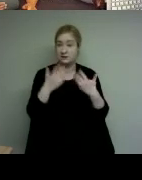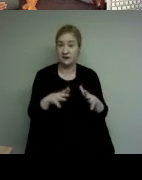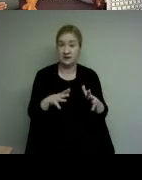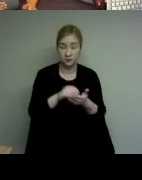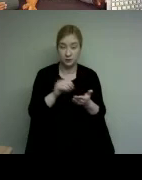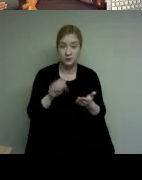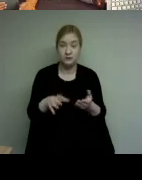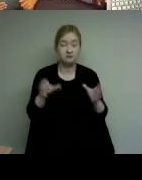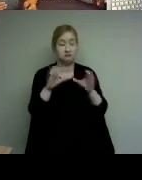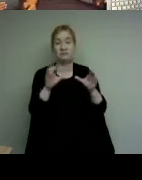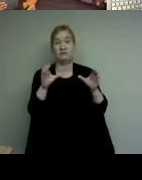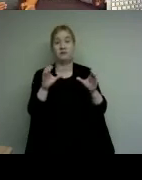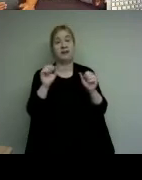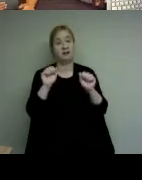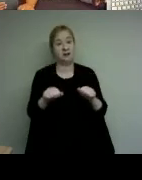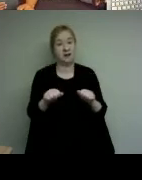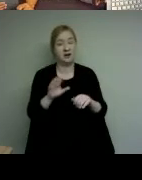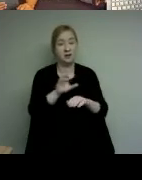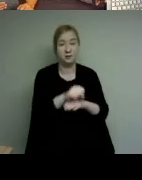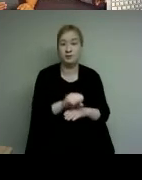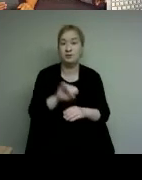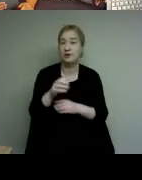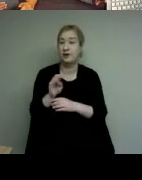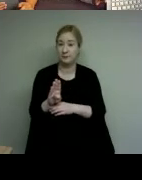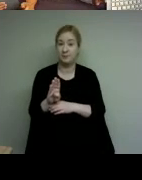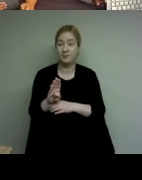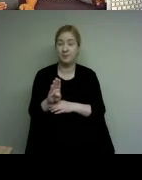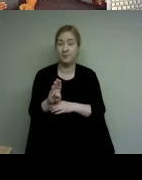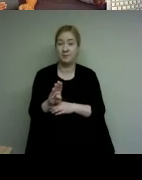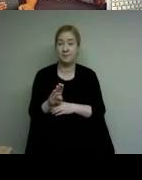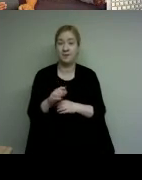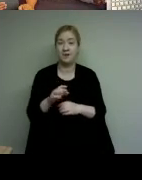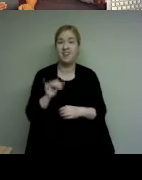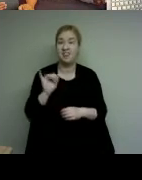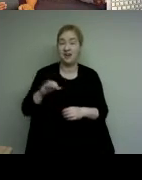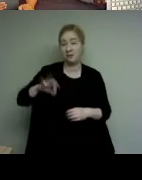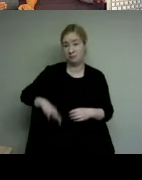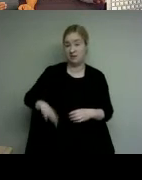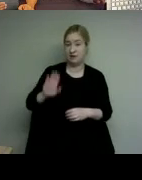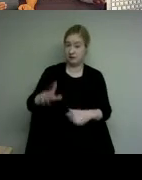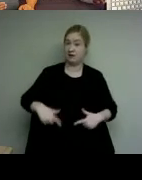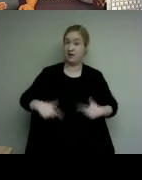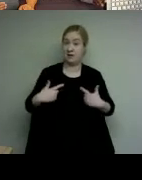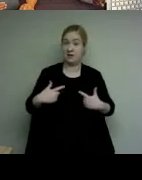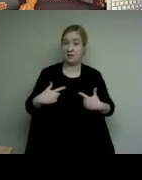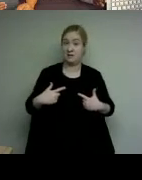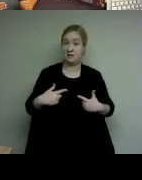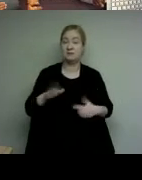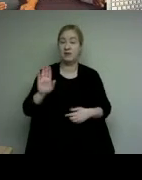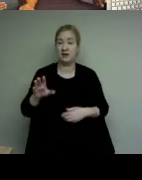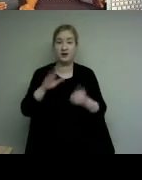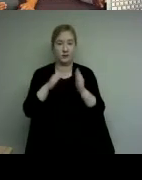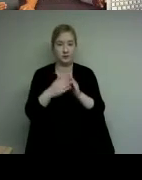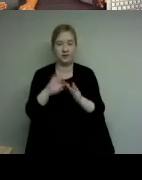secure employment also these skills can be applied for the best of their own personal lives as well within their community